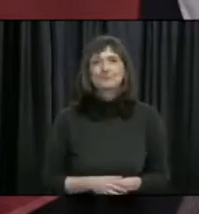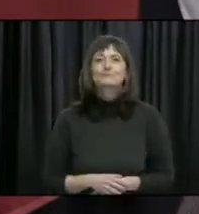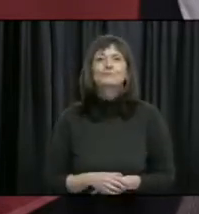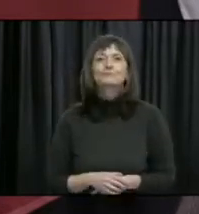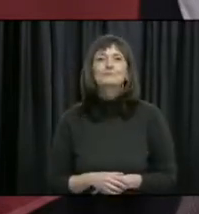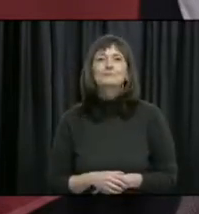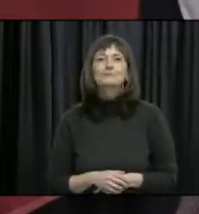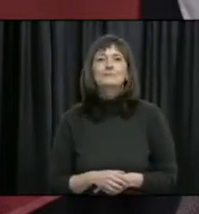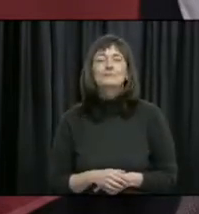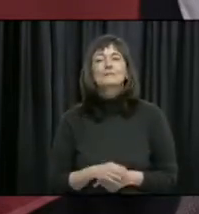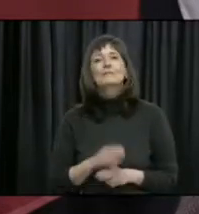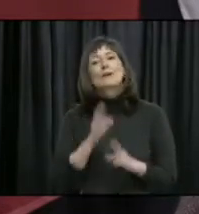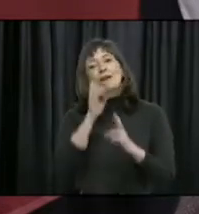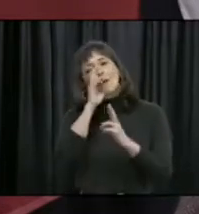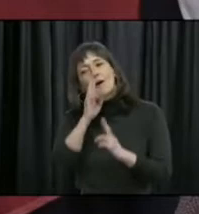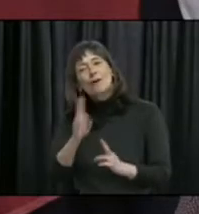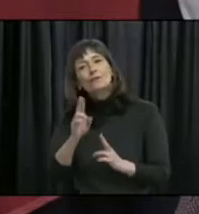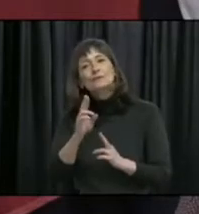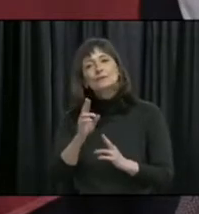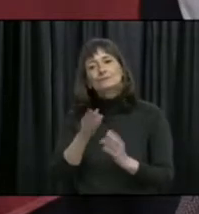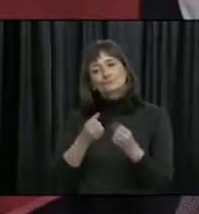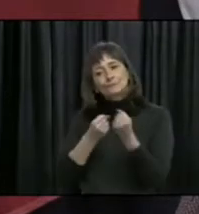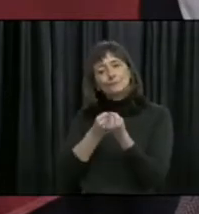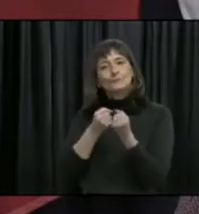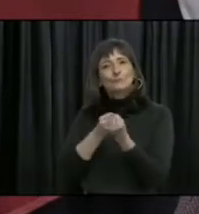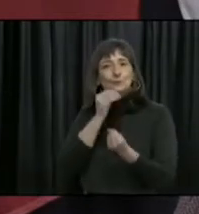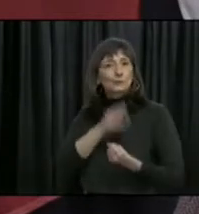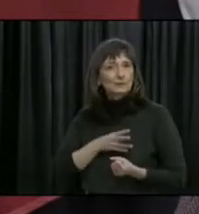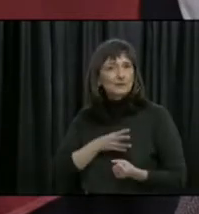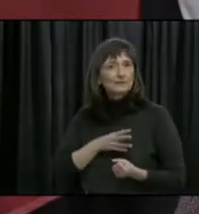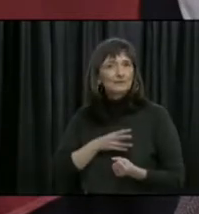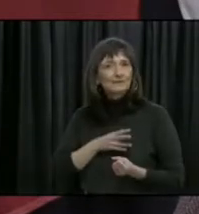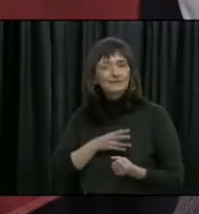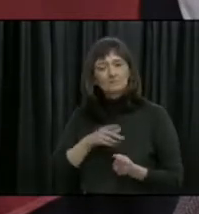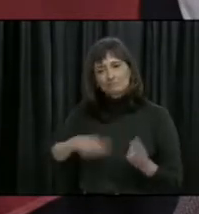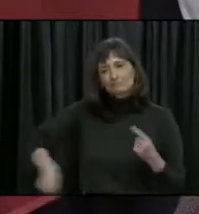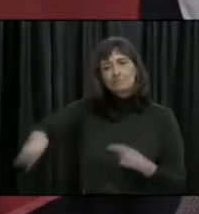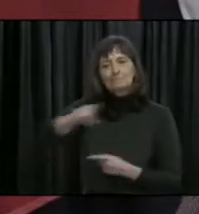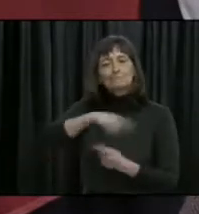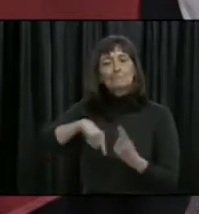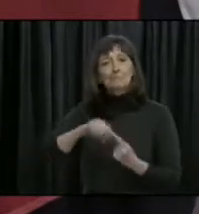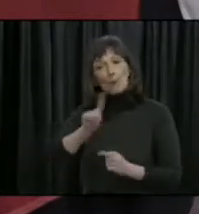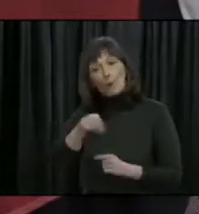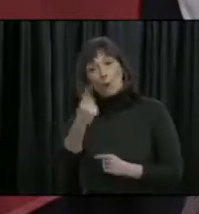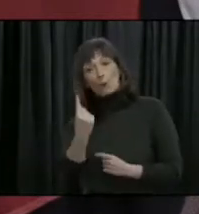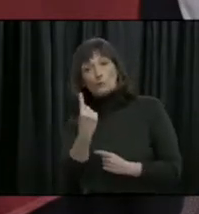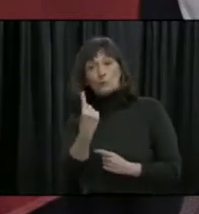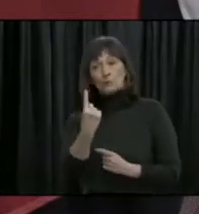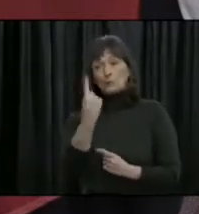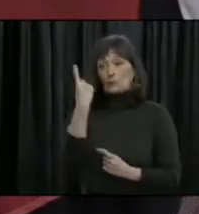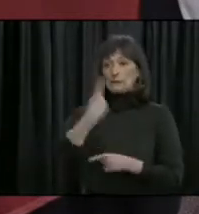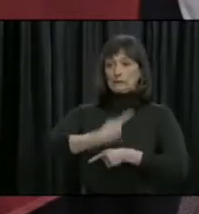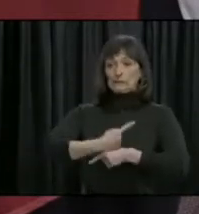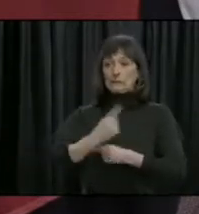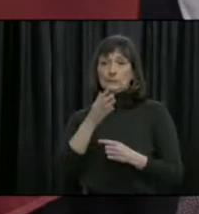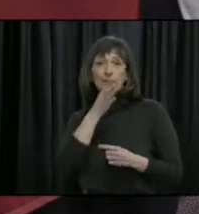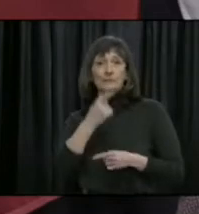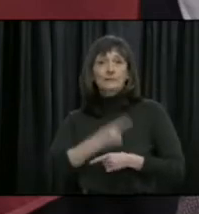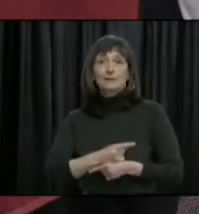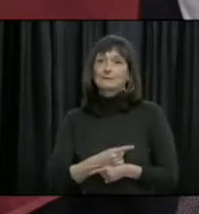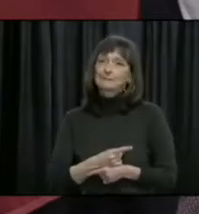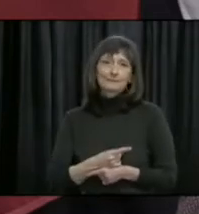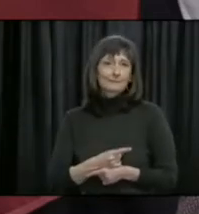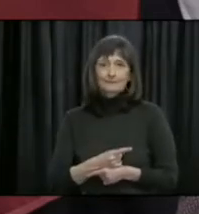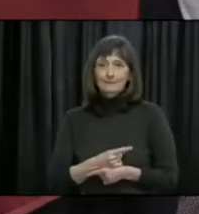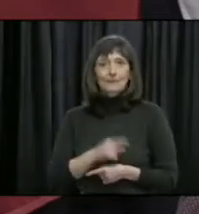You know, honoring and supporting the women in our lives and in our communities should not just be reserved for this important day. But it should